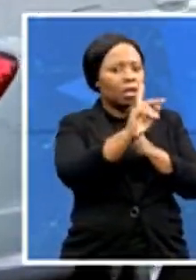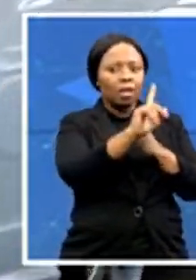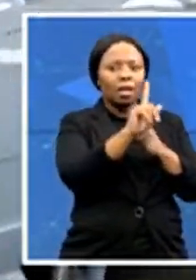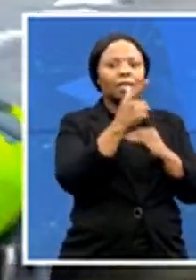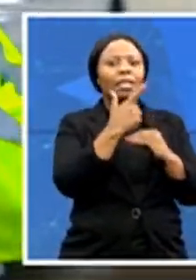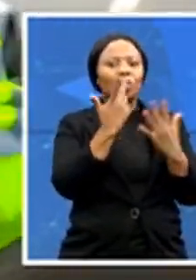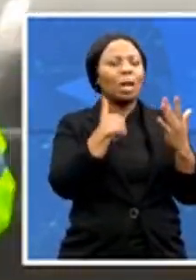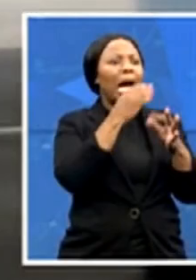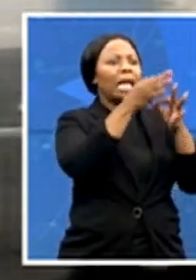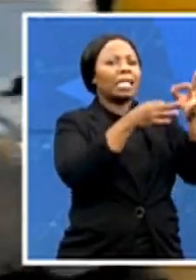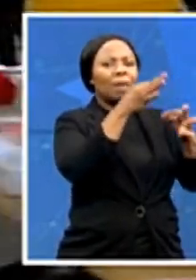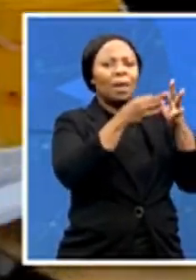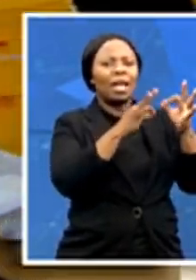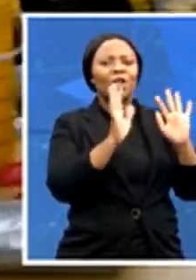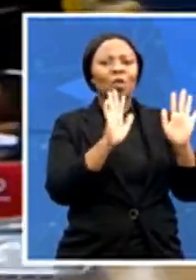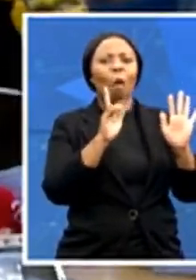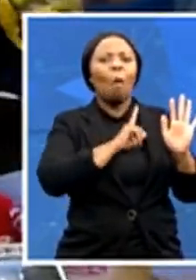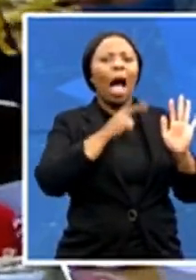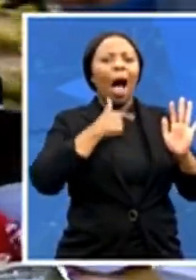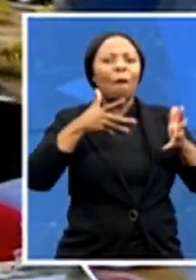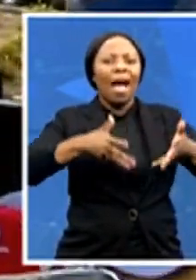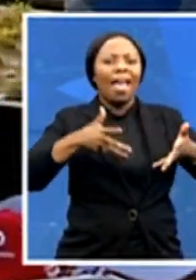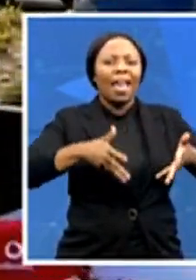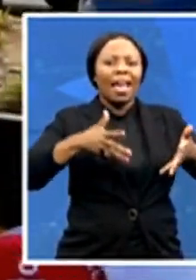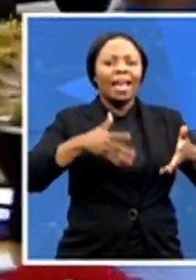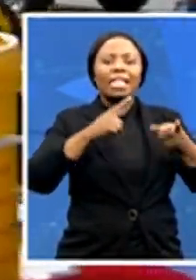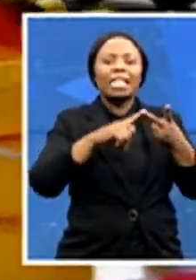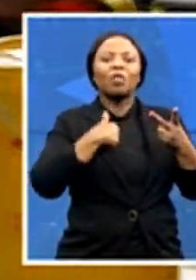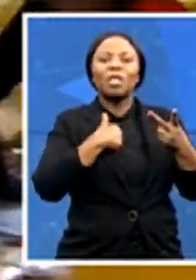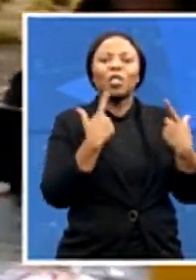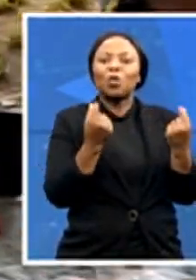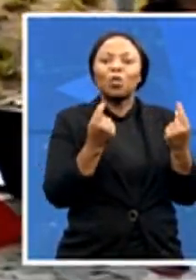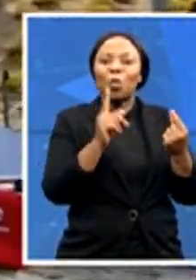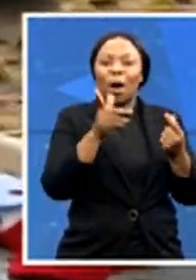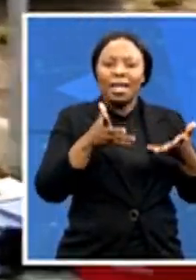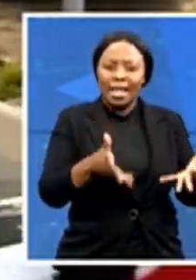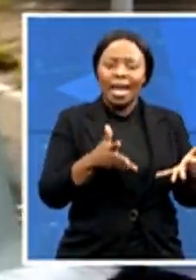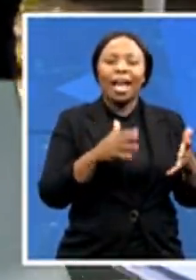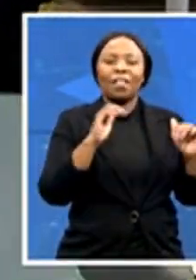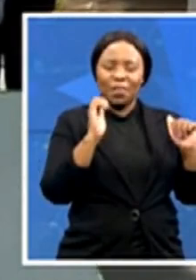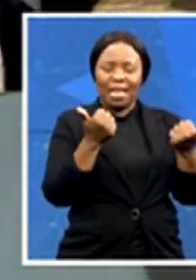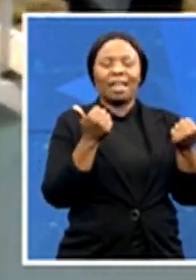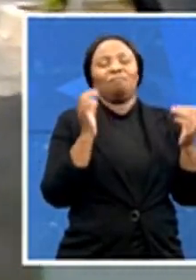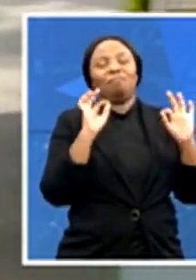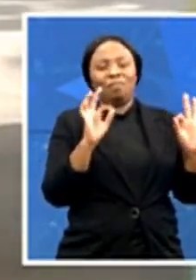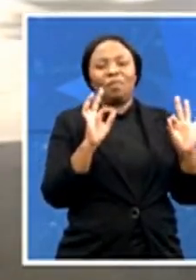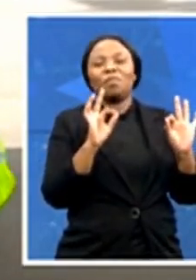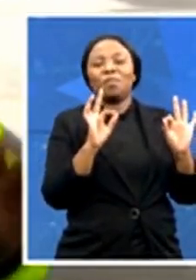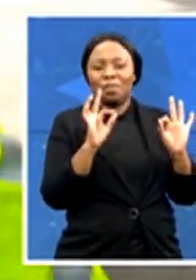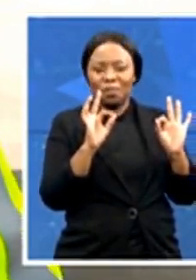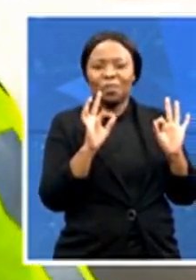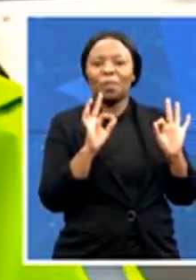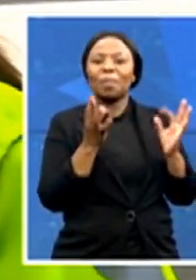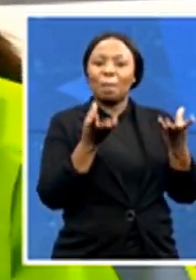we were here and and what we were doing here. And and that's why we actually that's how we managed to get the interviews that we managed to secure.